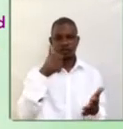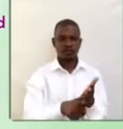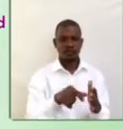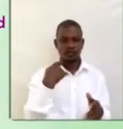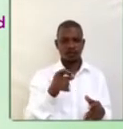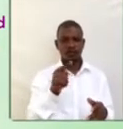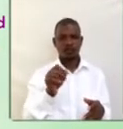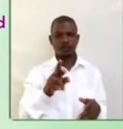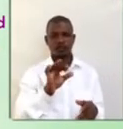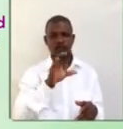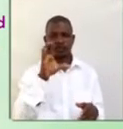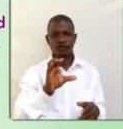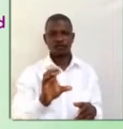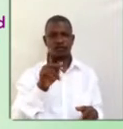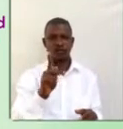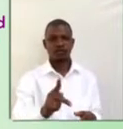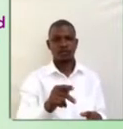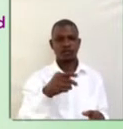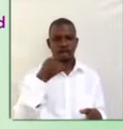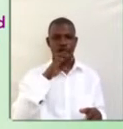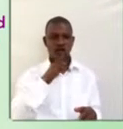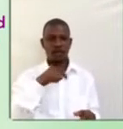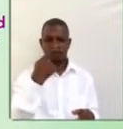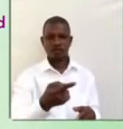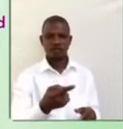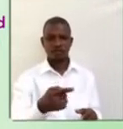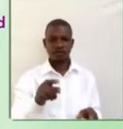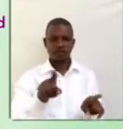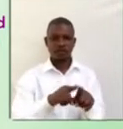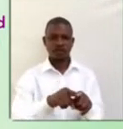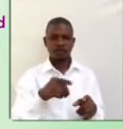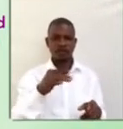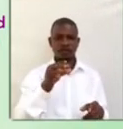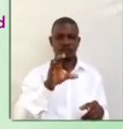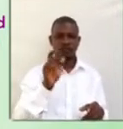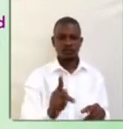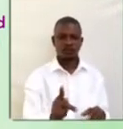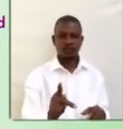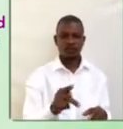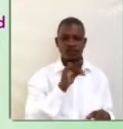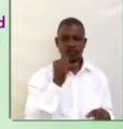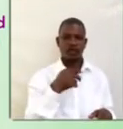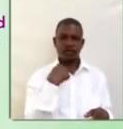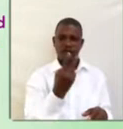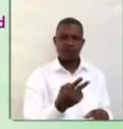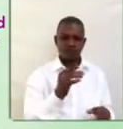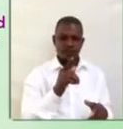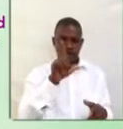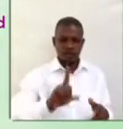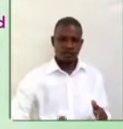of trick, C-K, are pronounced as sound K, a voiceless sound.